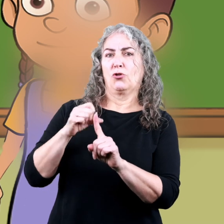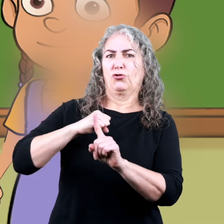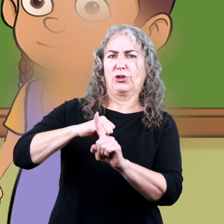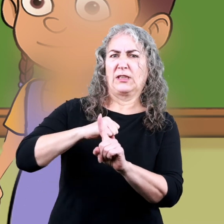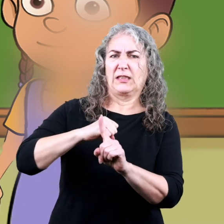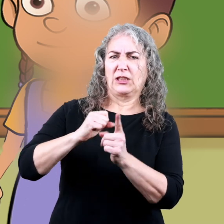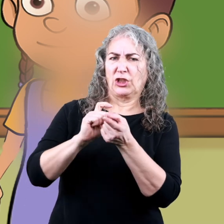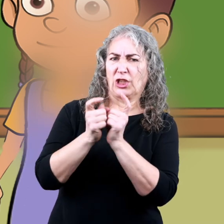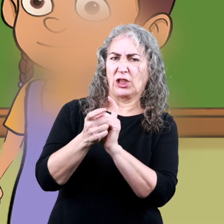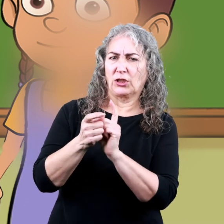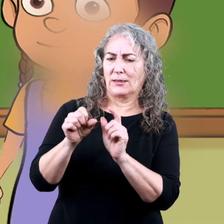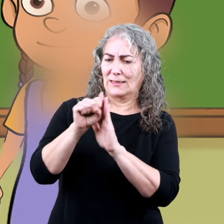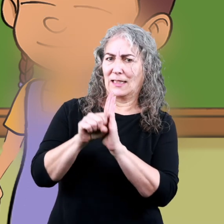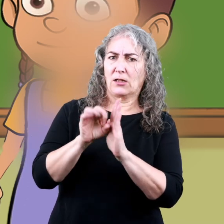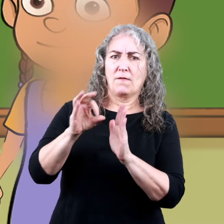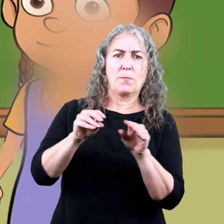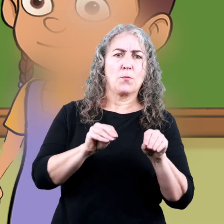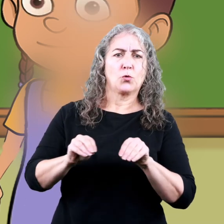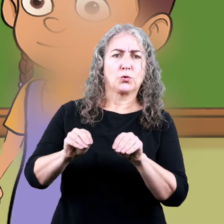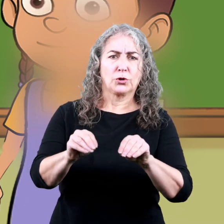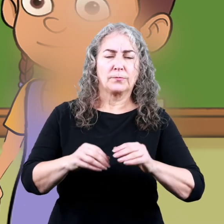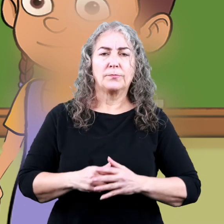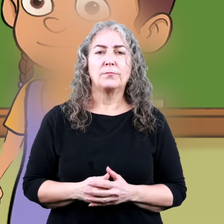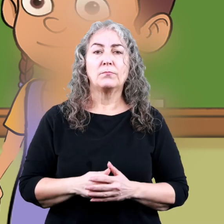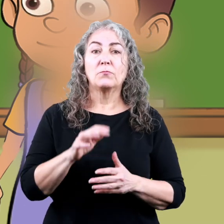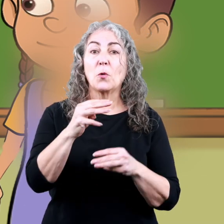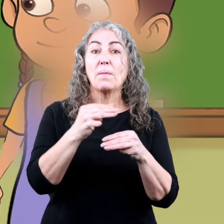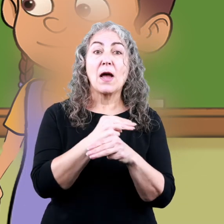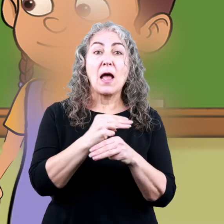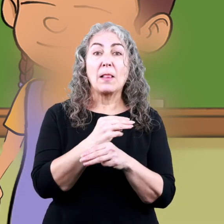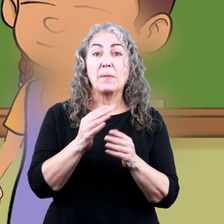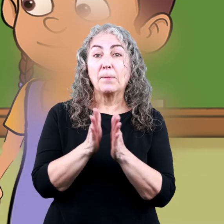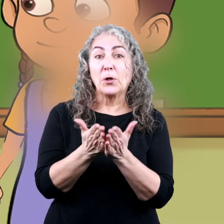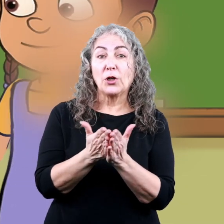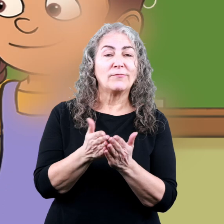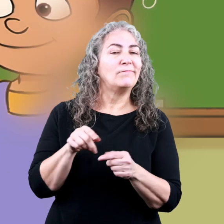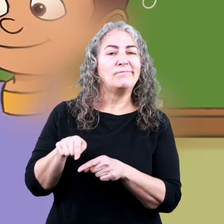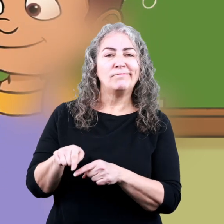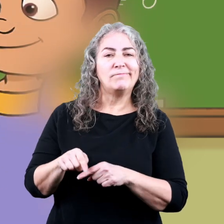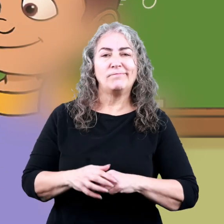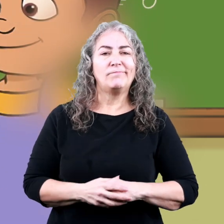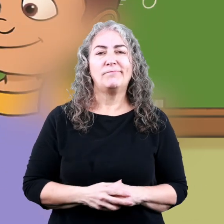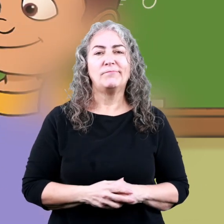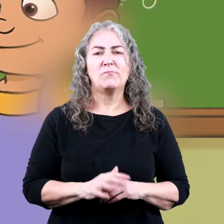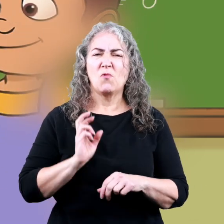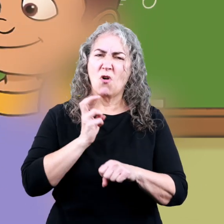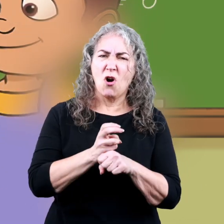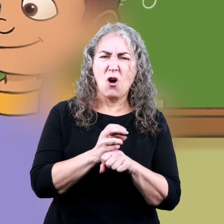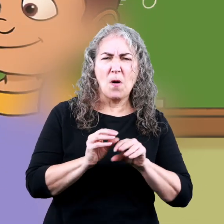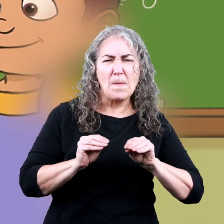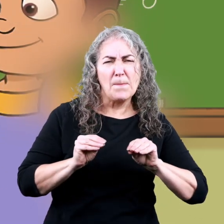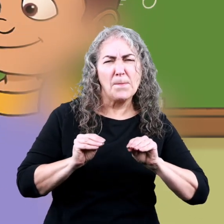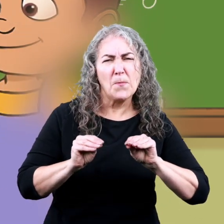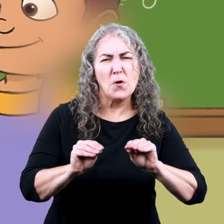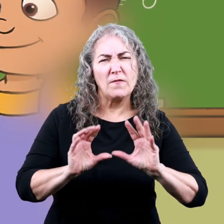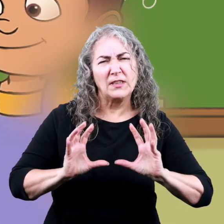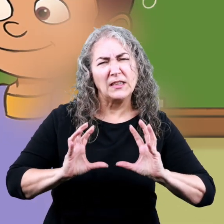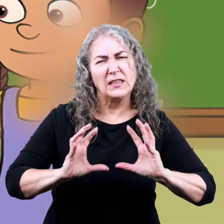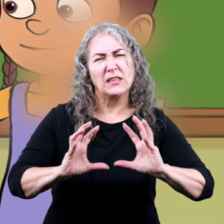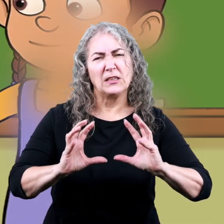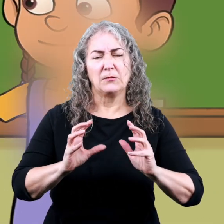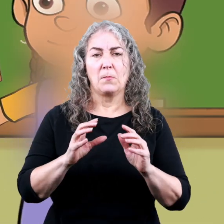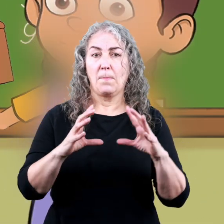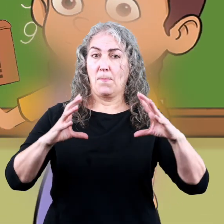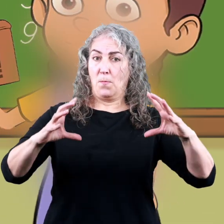to resist changes in its state of motion than your math book did. Or it's harder to move a boulder